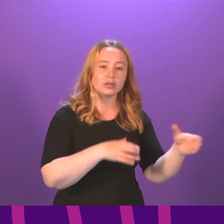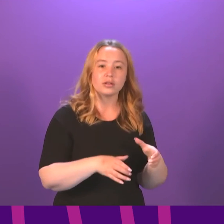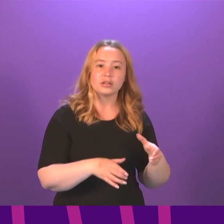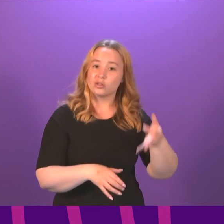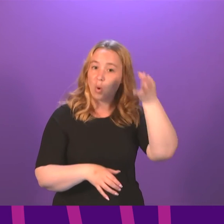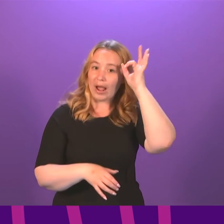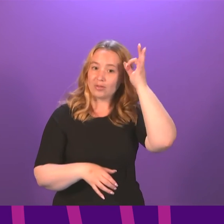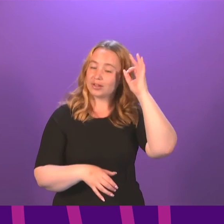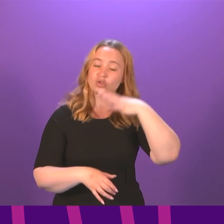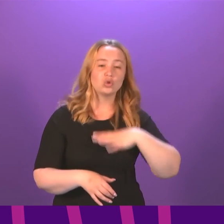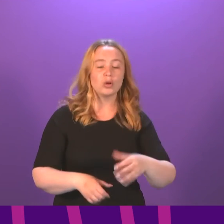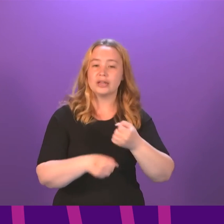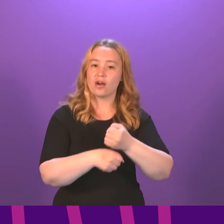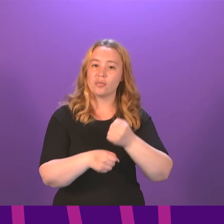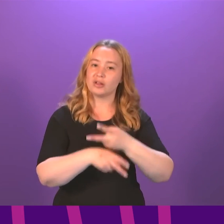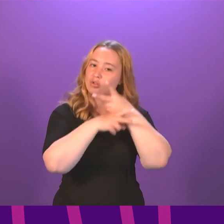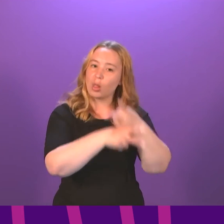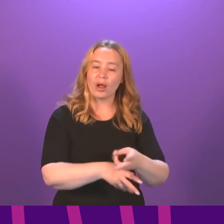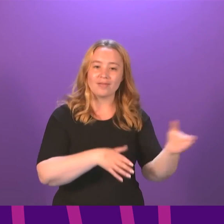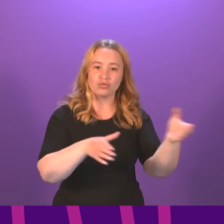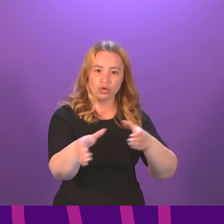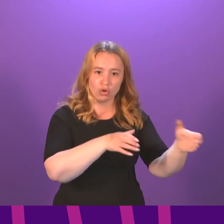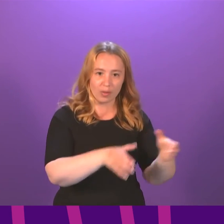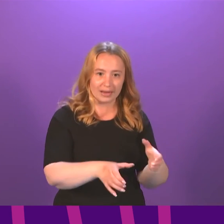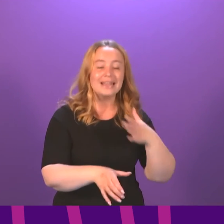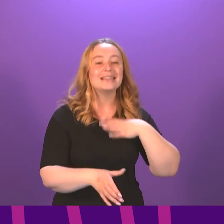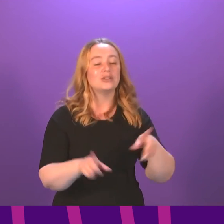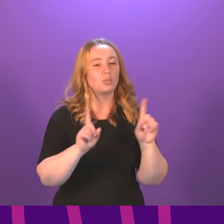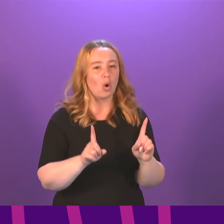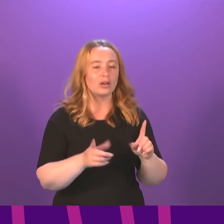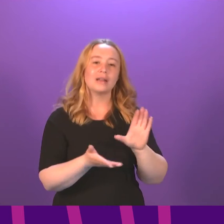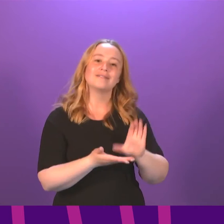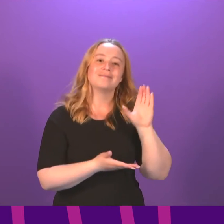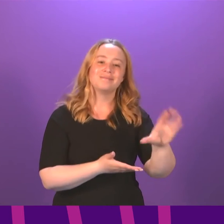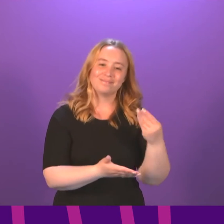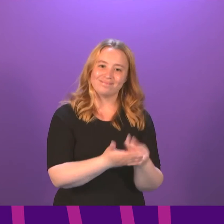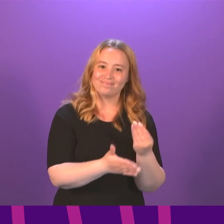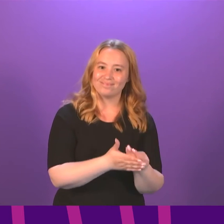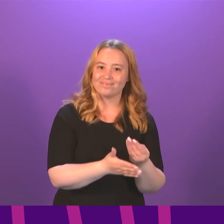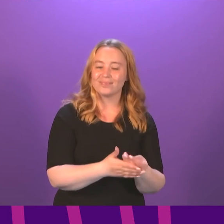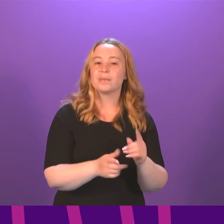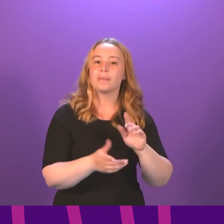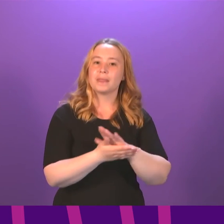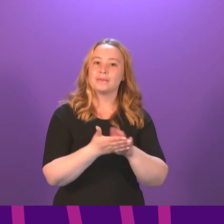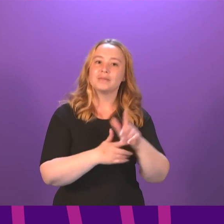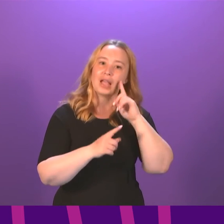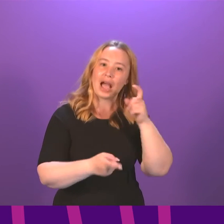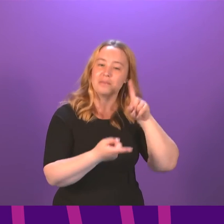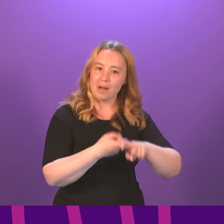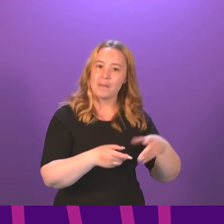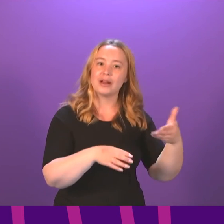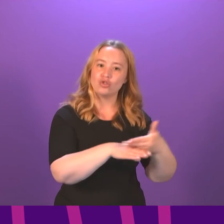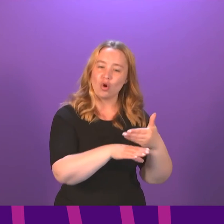the Scottish Government to look after recruitment. They need confirmed funding so that they can recruit permanent positions. The First Minister.